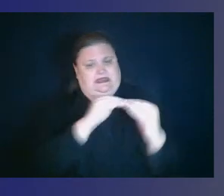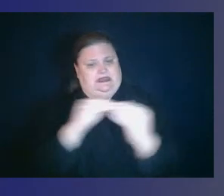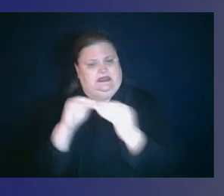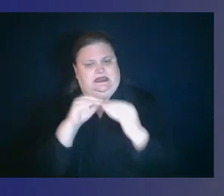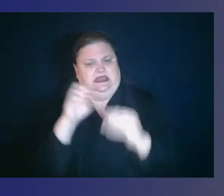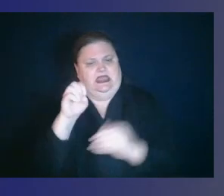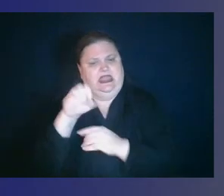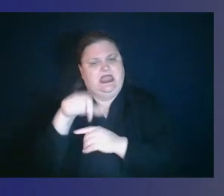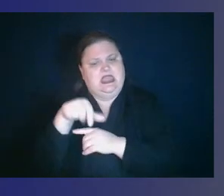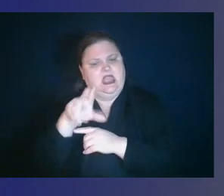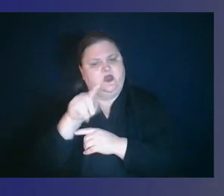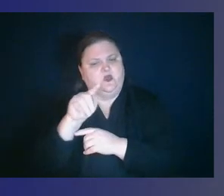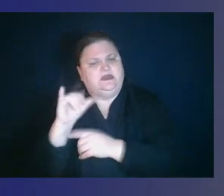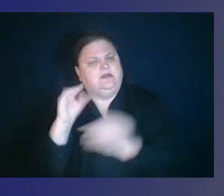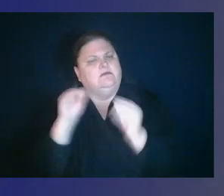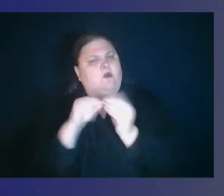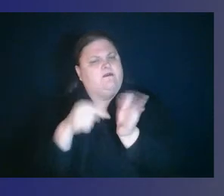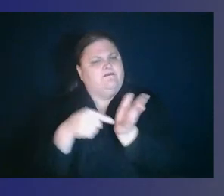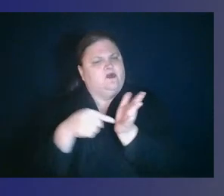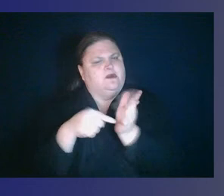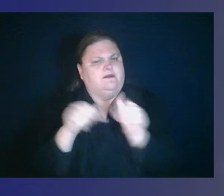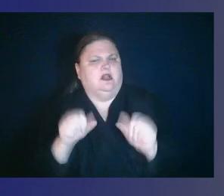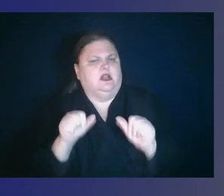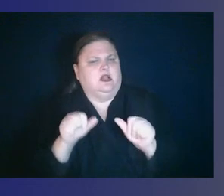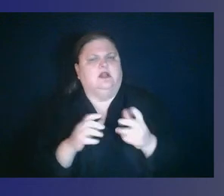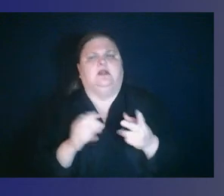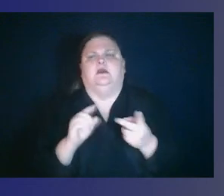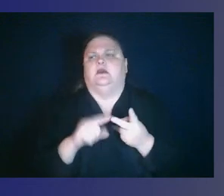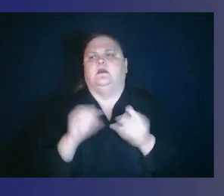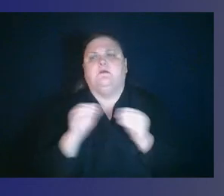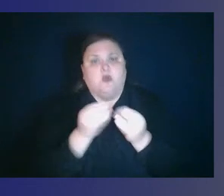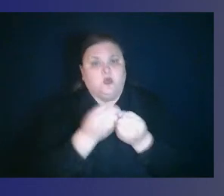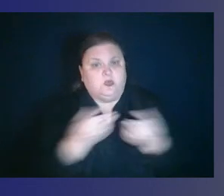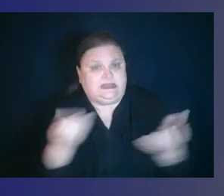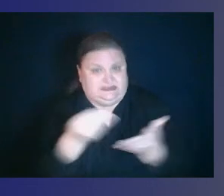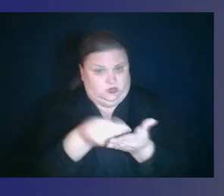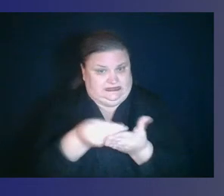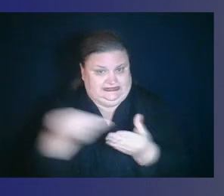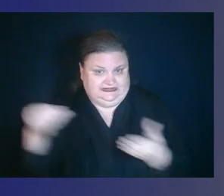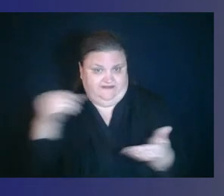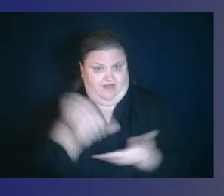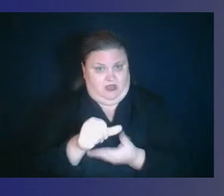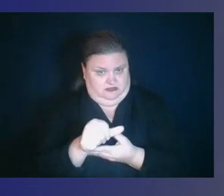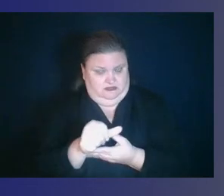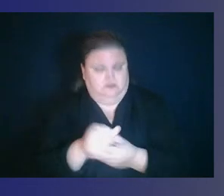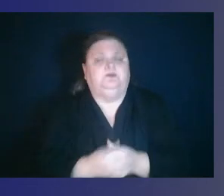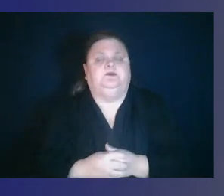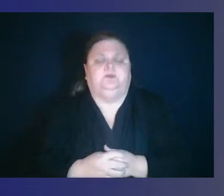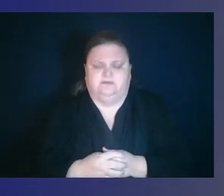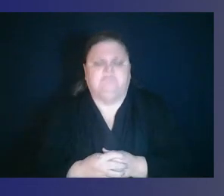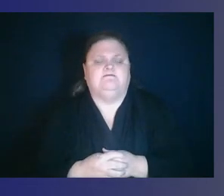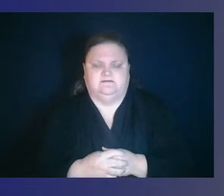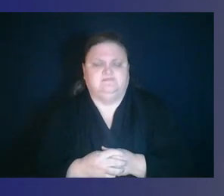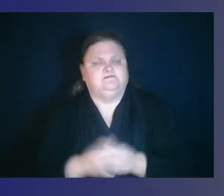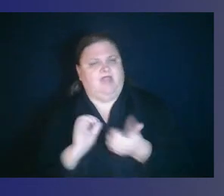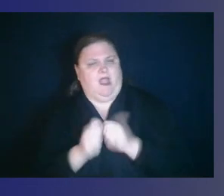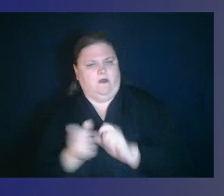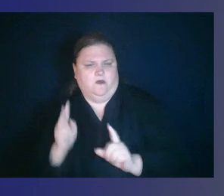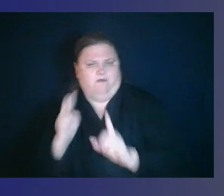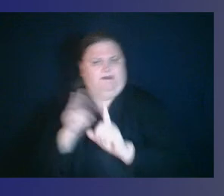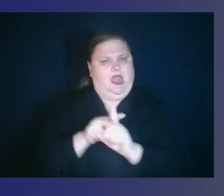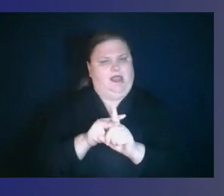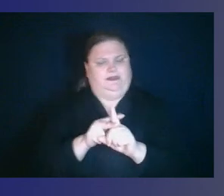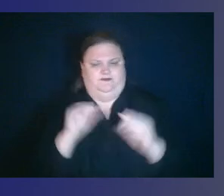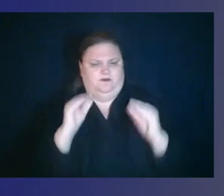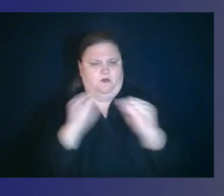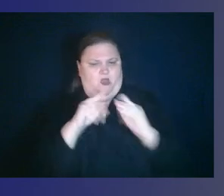affordable for low-income families. We've tried to get more dollars to providers applying equity lens. I say one of the things I'm taking from this